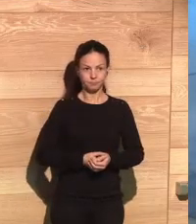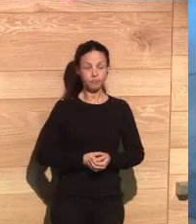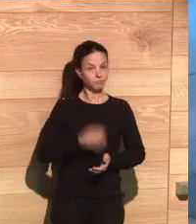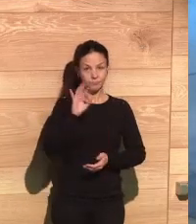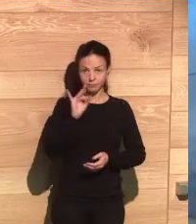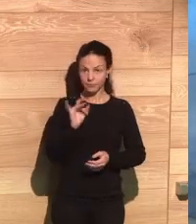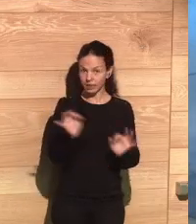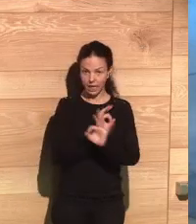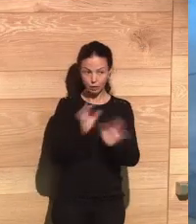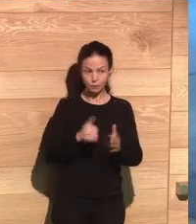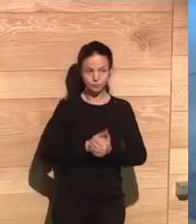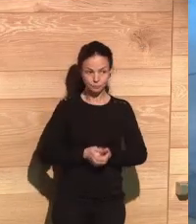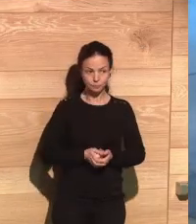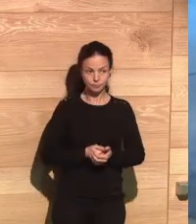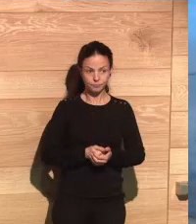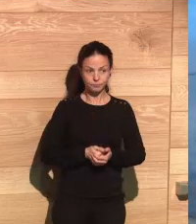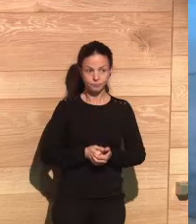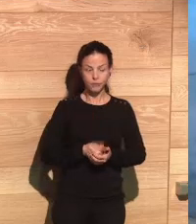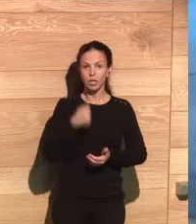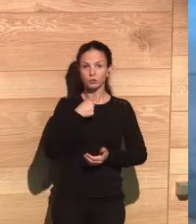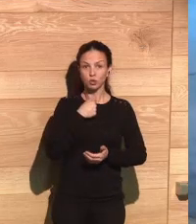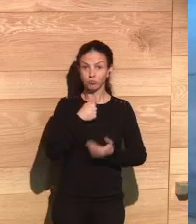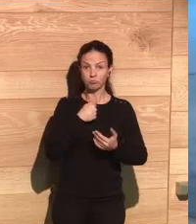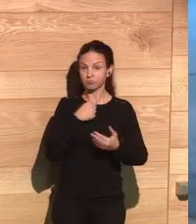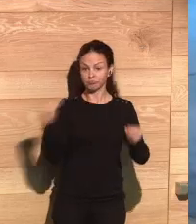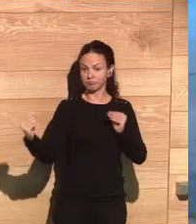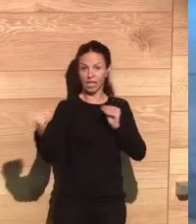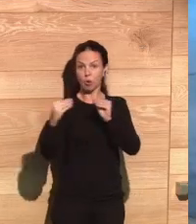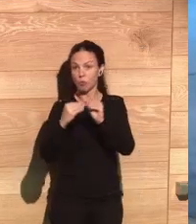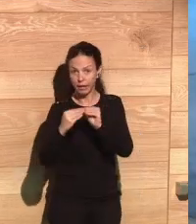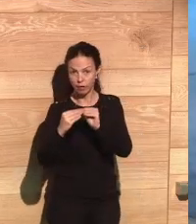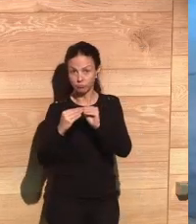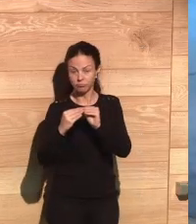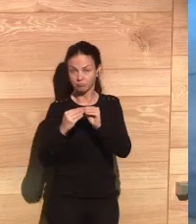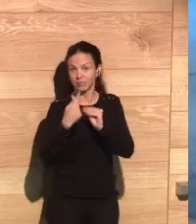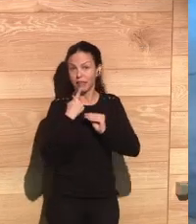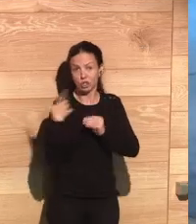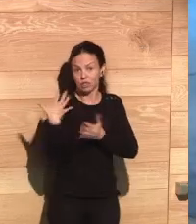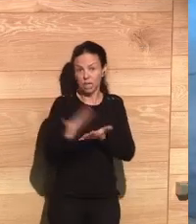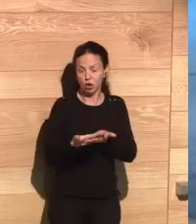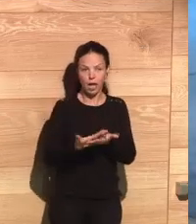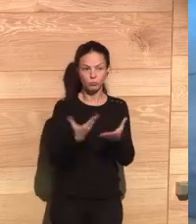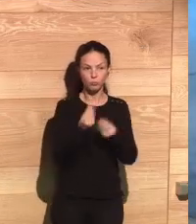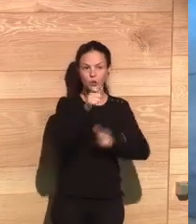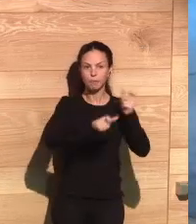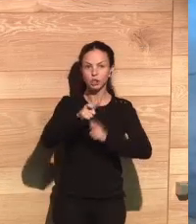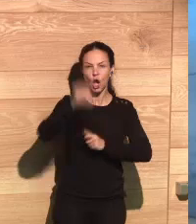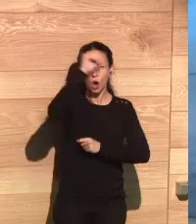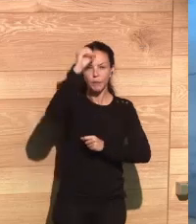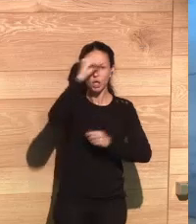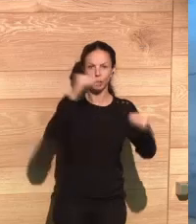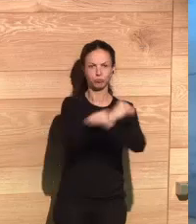Absolutely. So I agree a lot with what's been said here. So for one thing to note is that a lot of people have different opinions on this. And so it's not